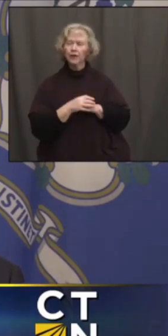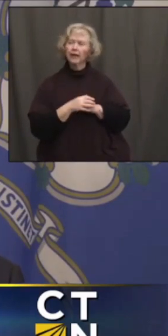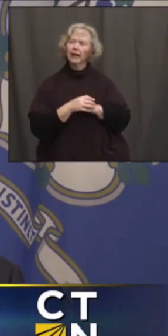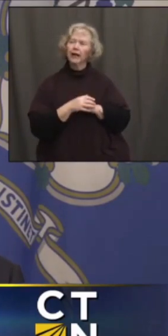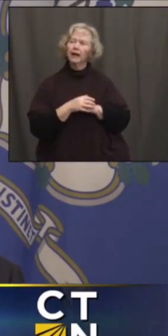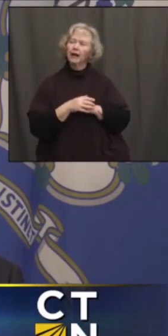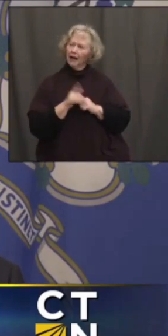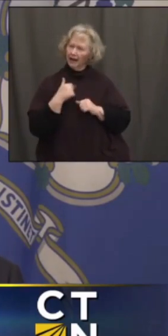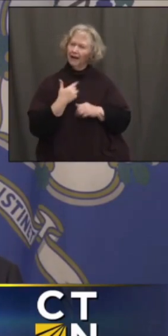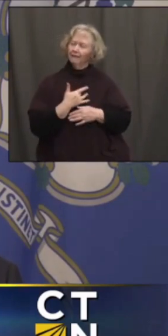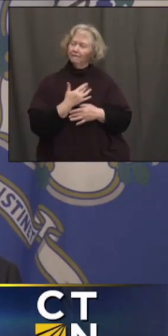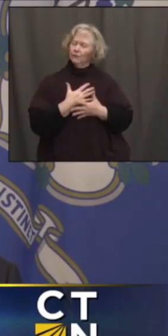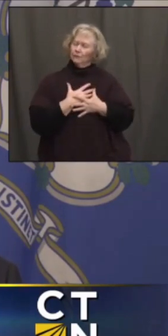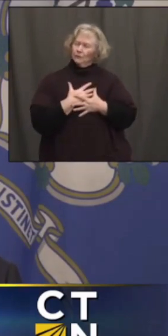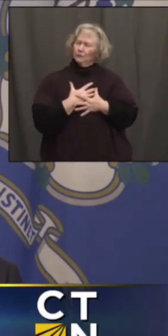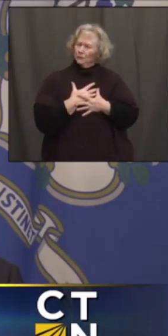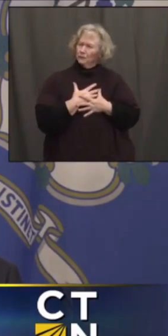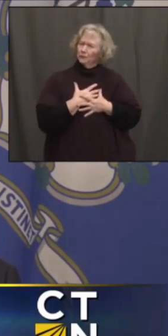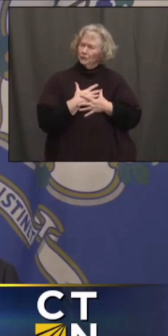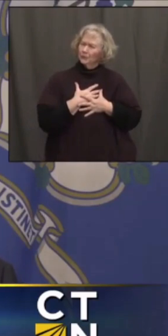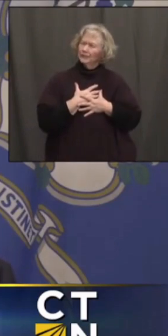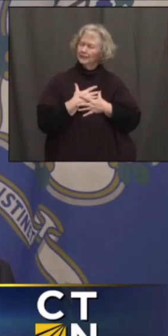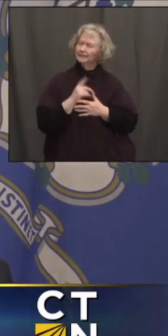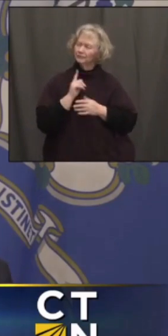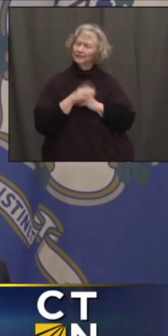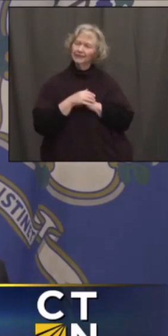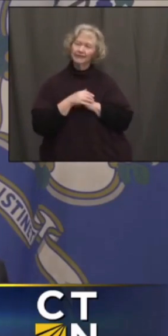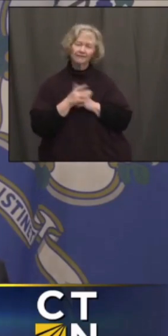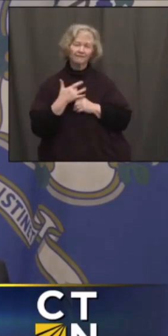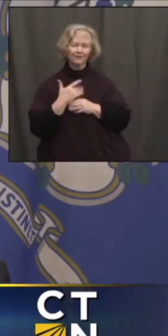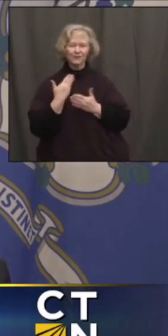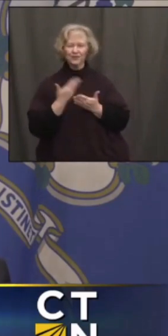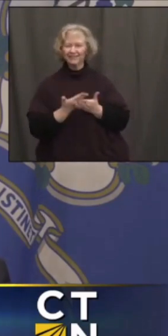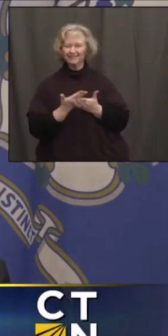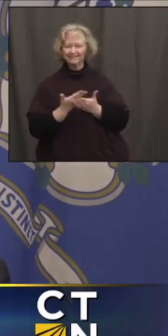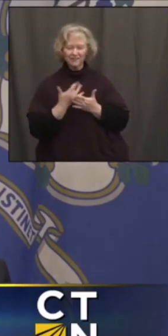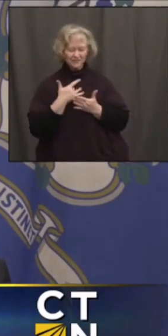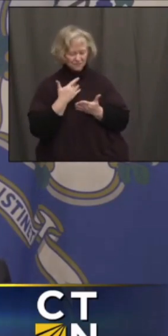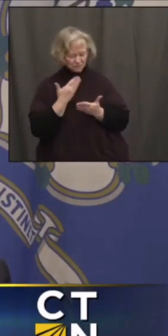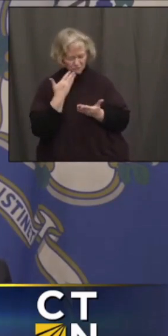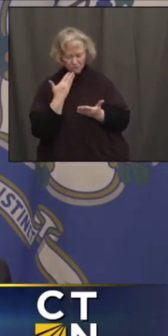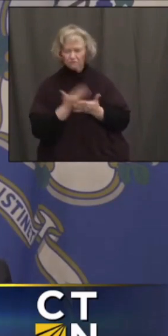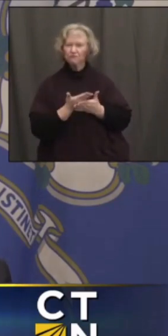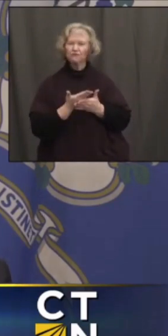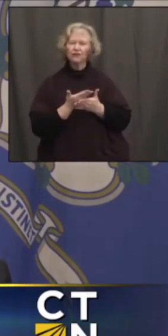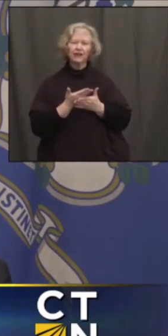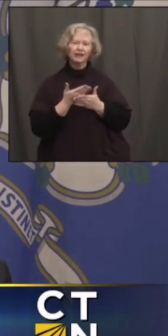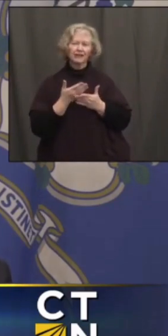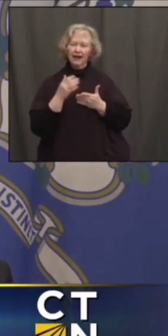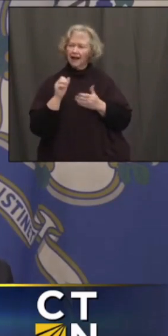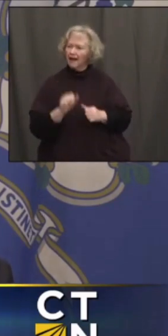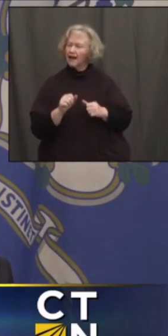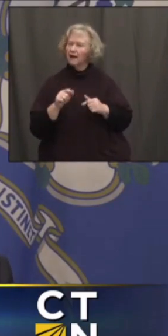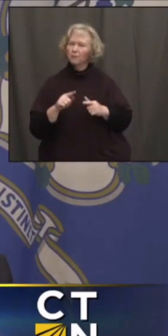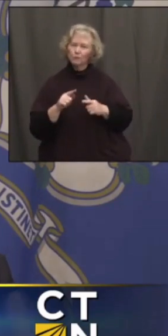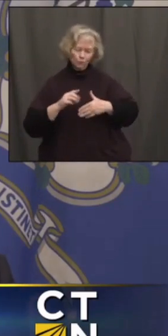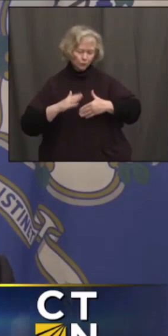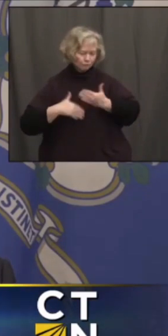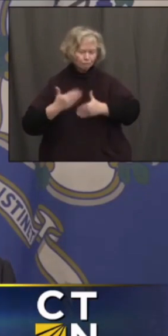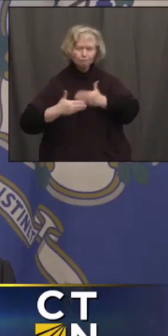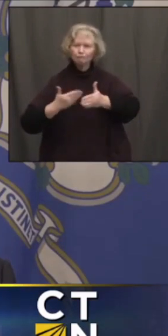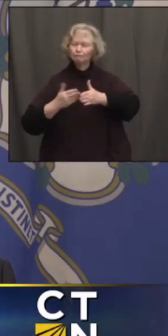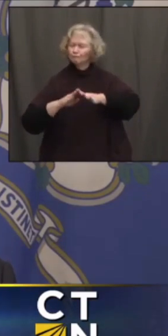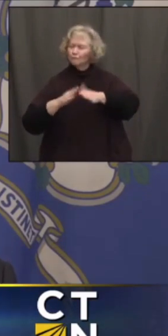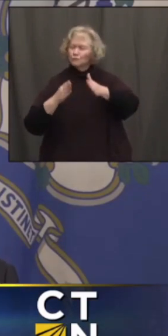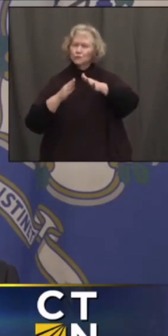more than most. So, I'll tell you, it feels pretty good. It feels good that we're able to do this. It feels good that we've been slowly